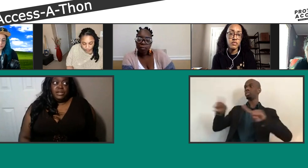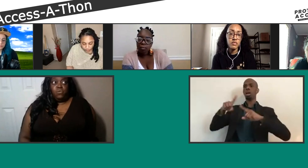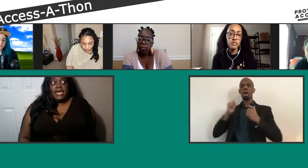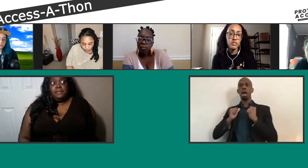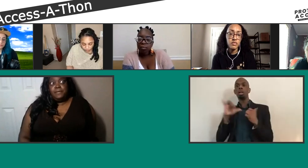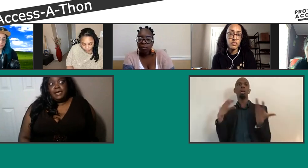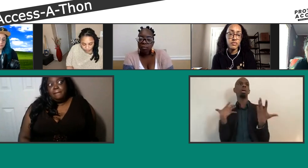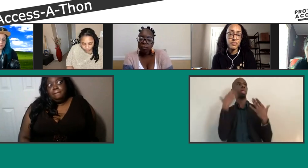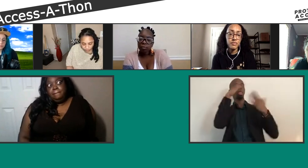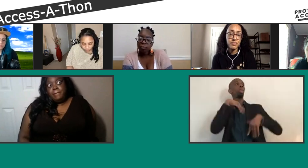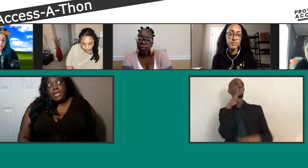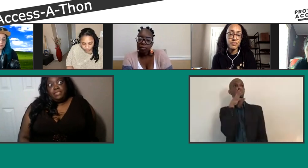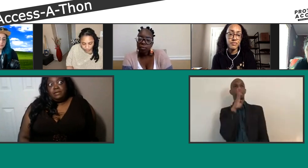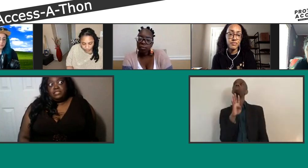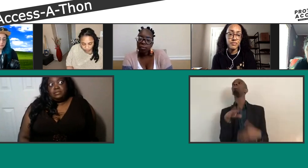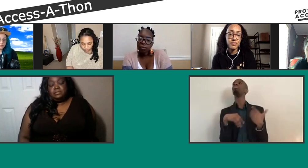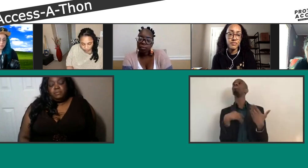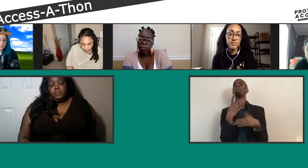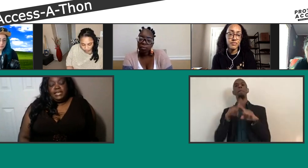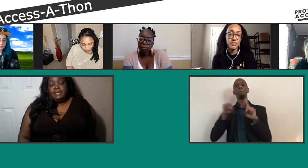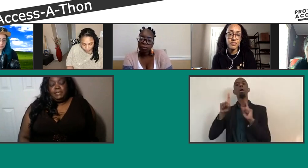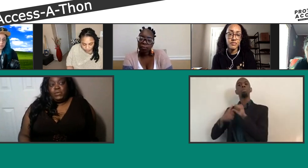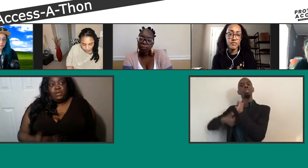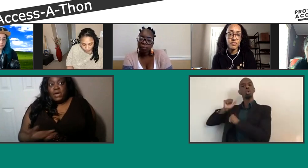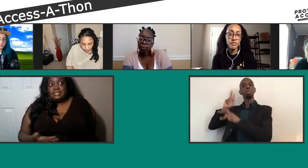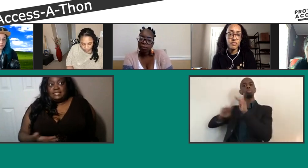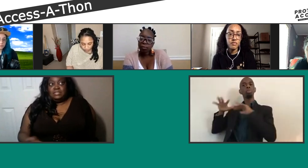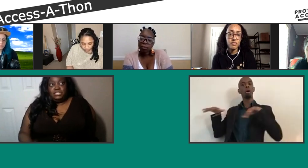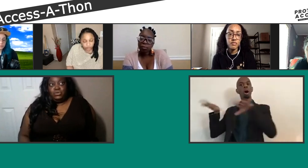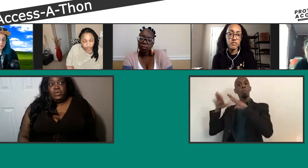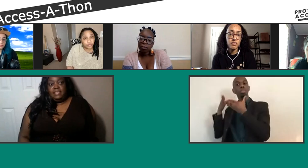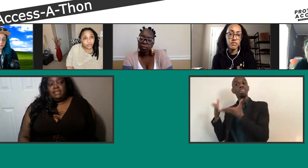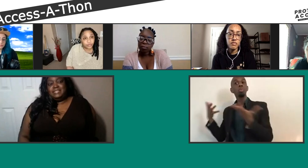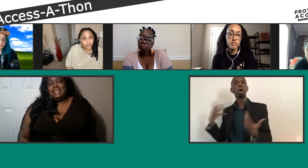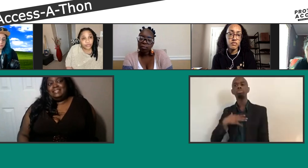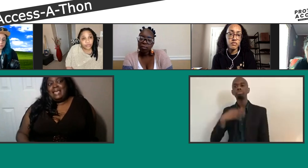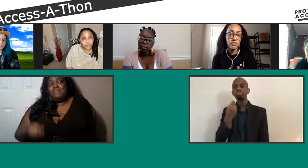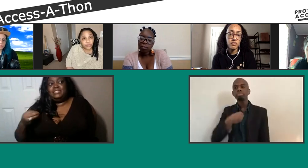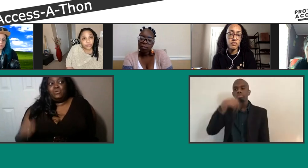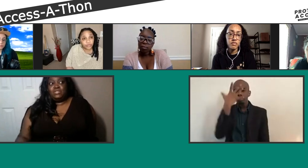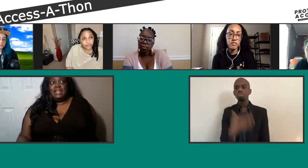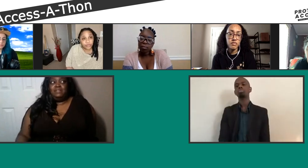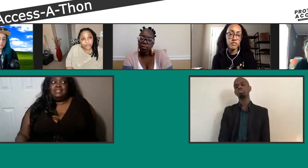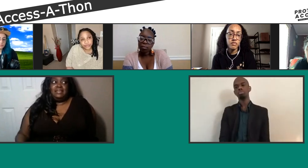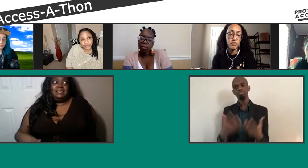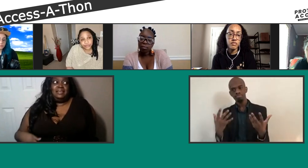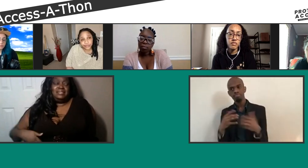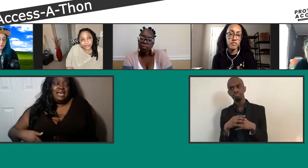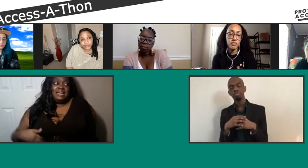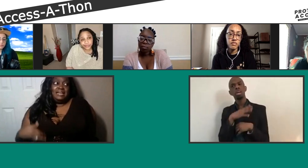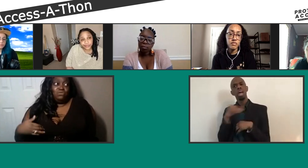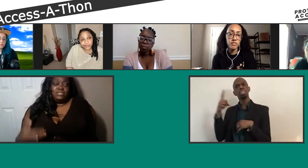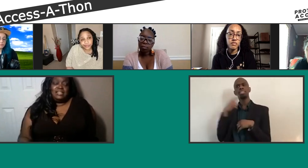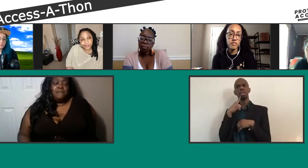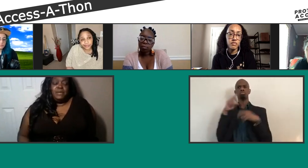majority white, but there's bullying between white students too. And them saying that they have a zero tolerance and then just